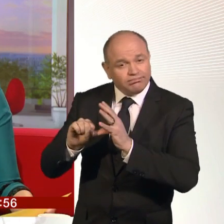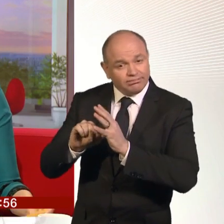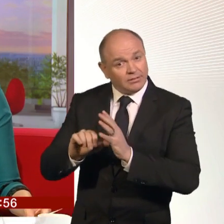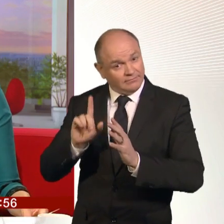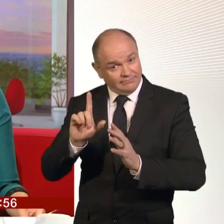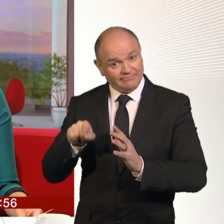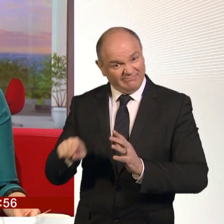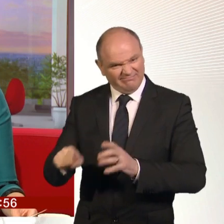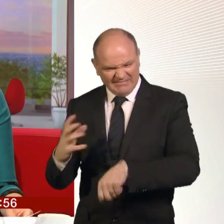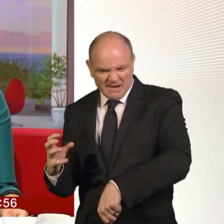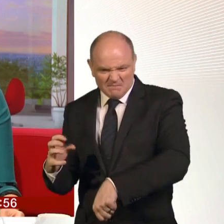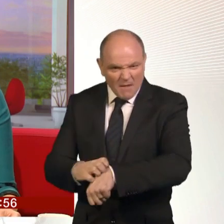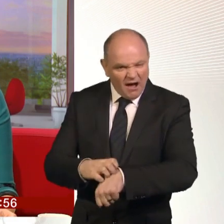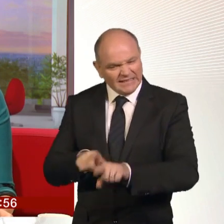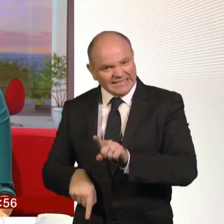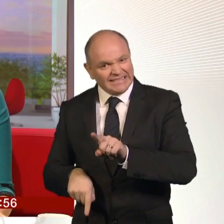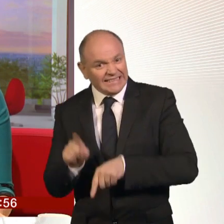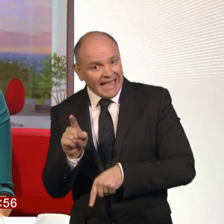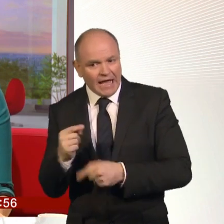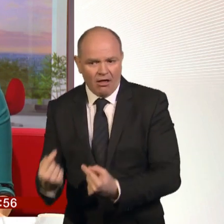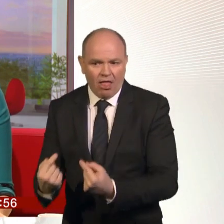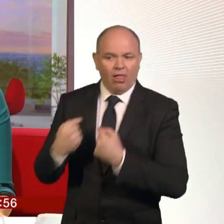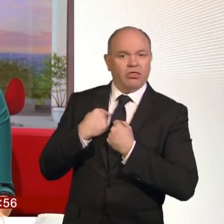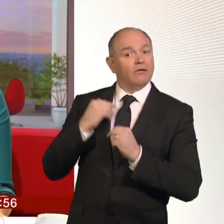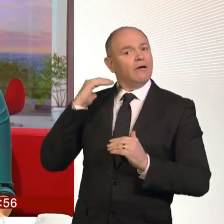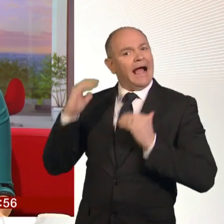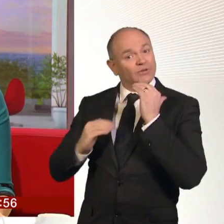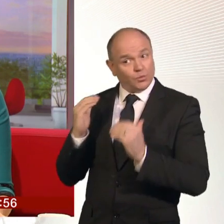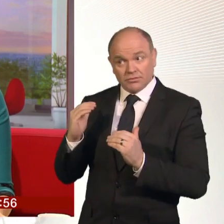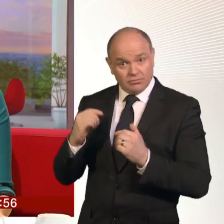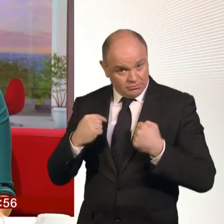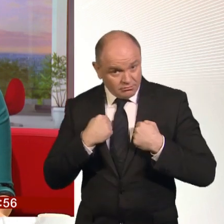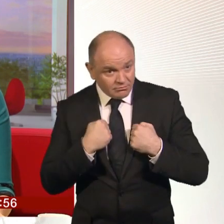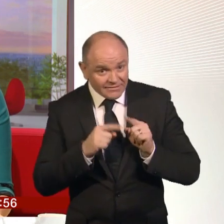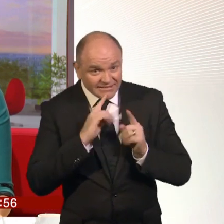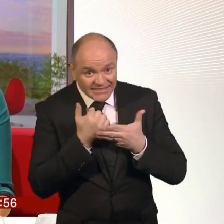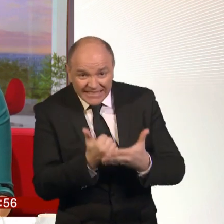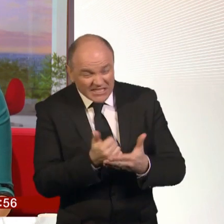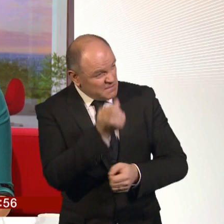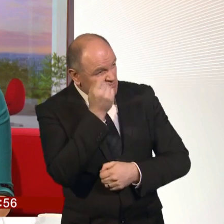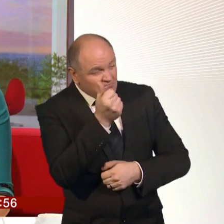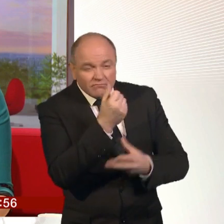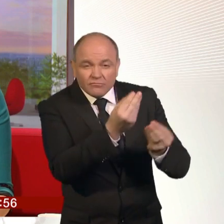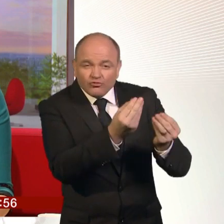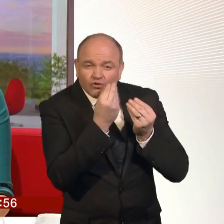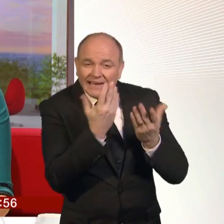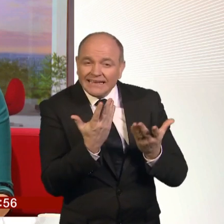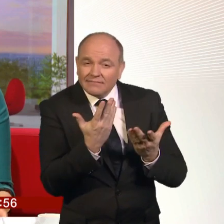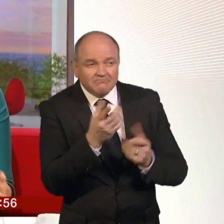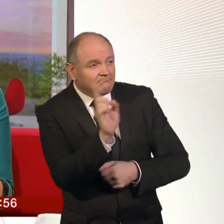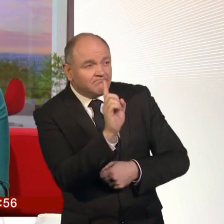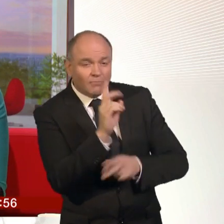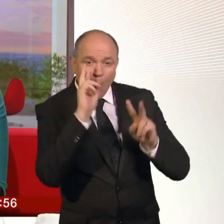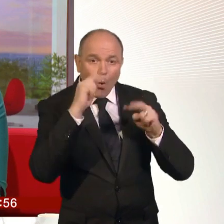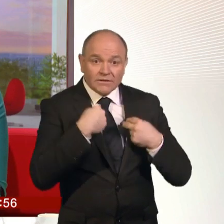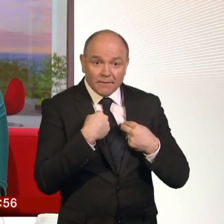children and adults in the classroom. And they go on to say, have had very limited training in autism, as have very few staff working within mainstream schools.